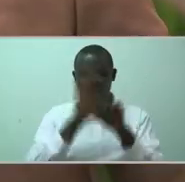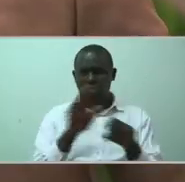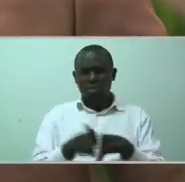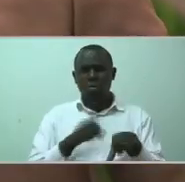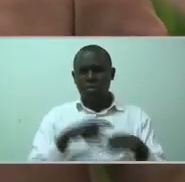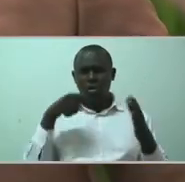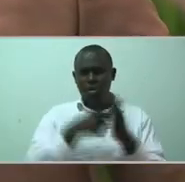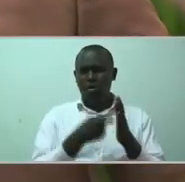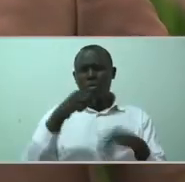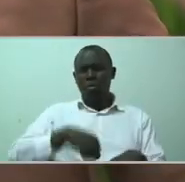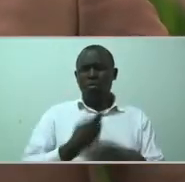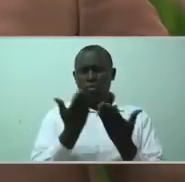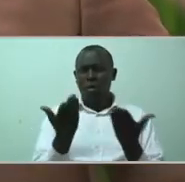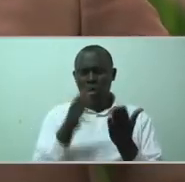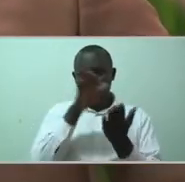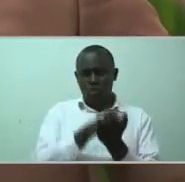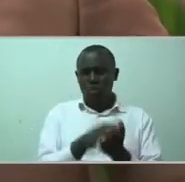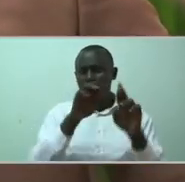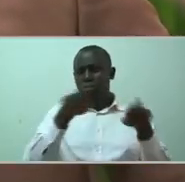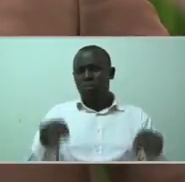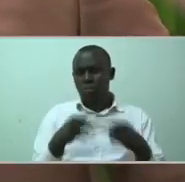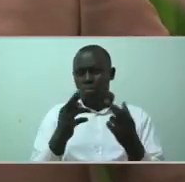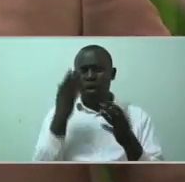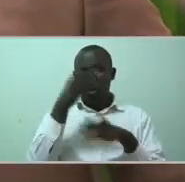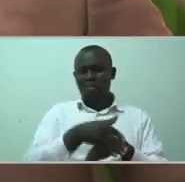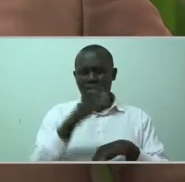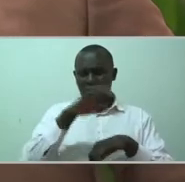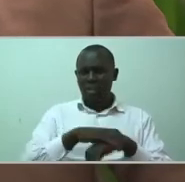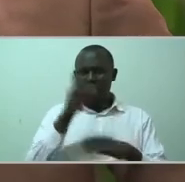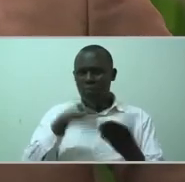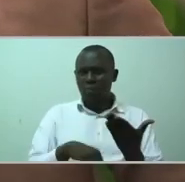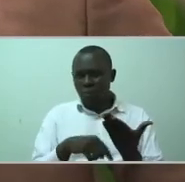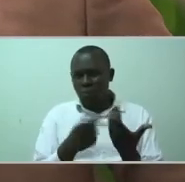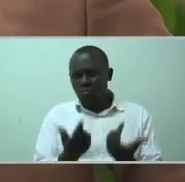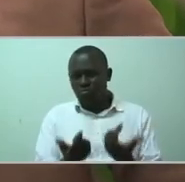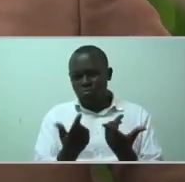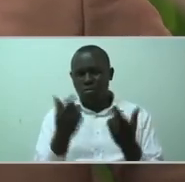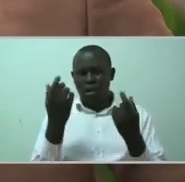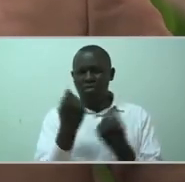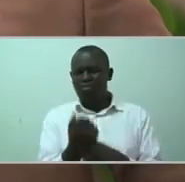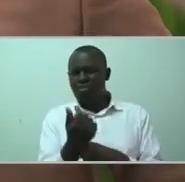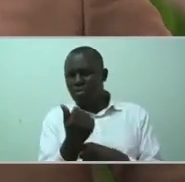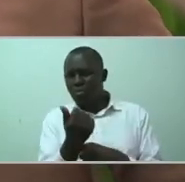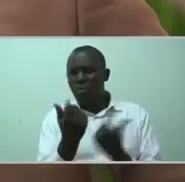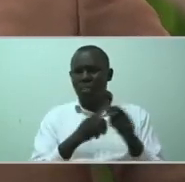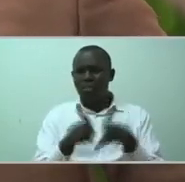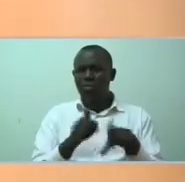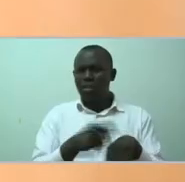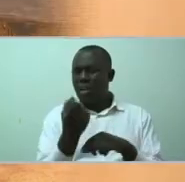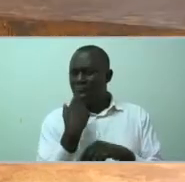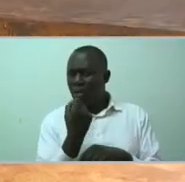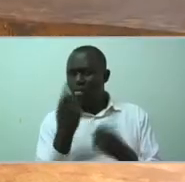I locked myself in a storage room after getting a few meds, some pills.